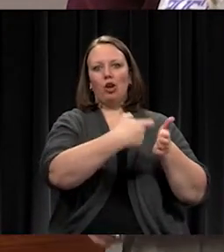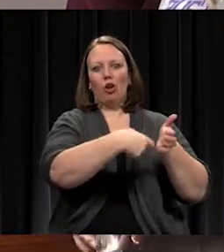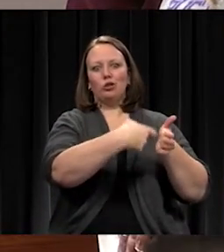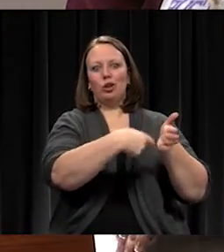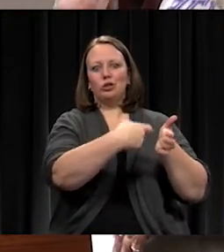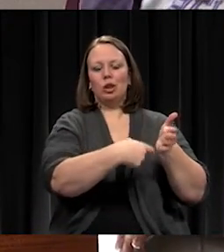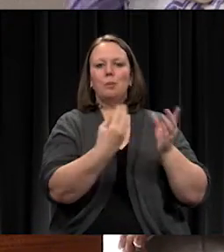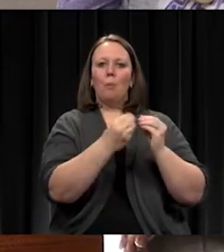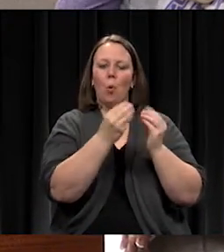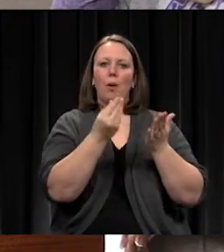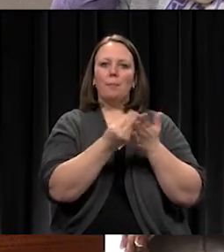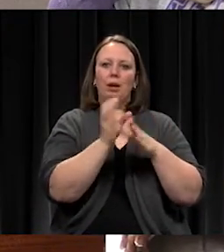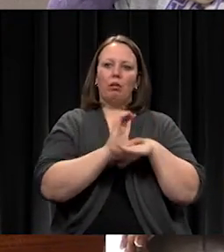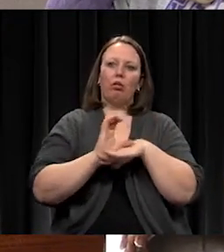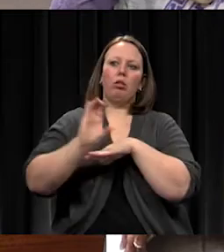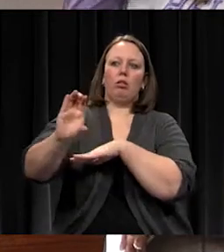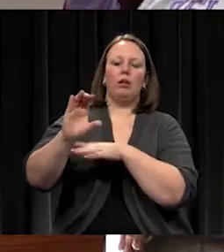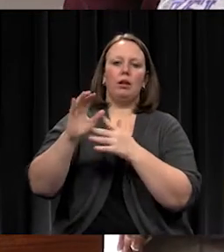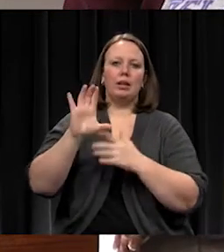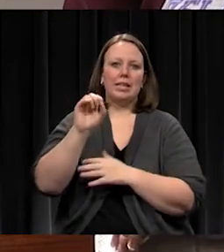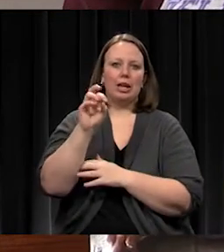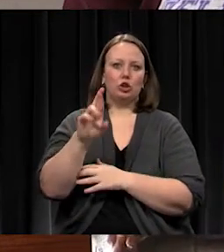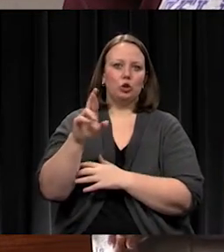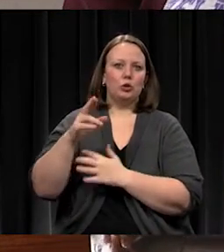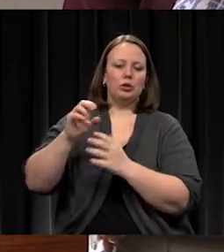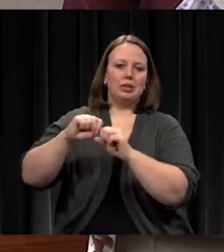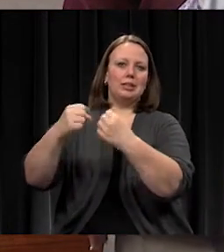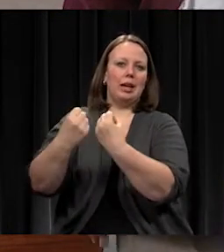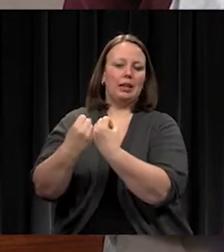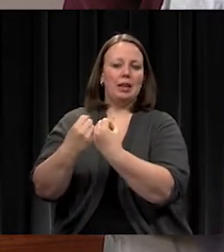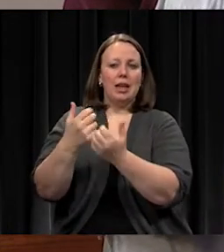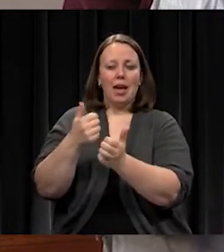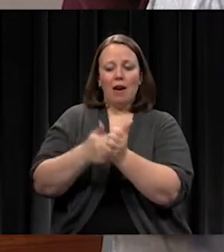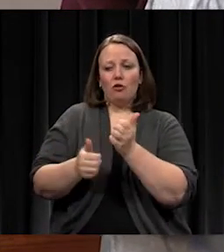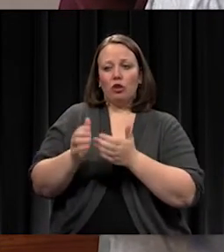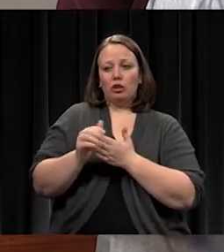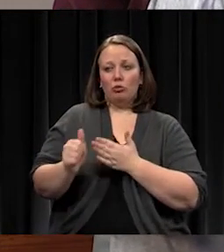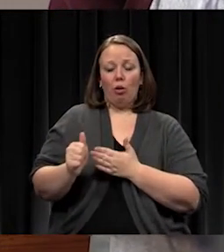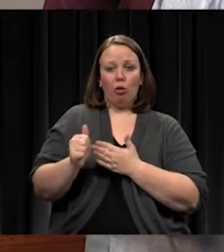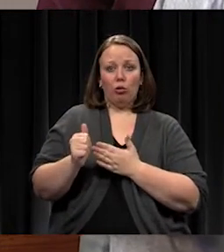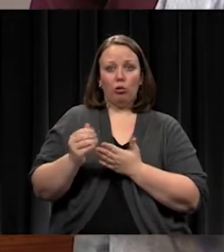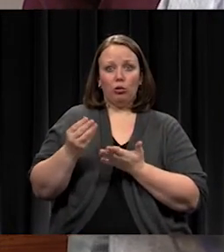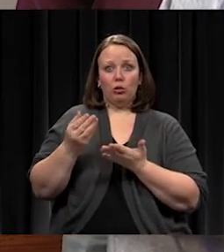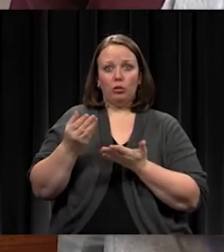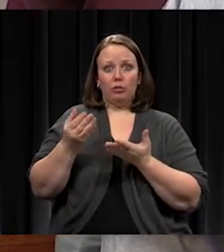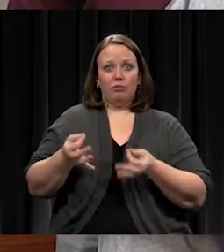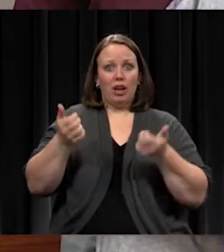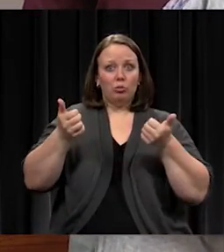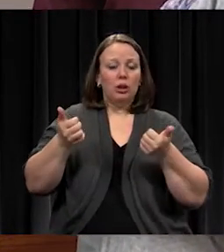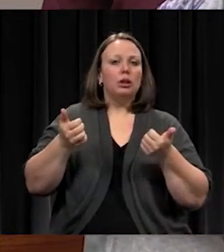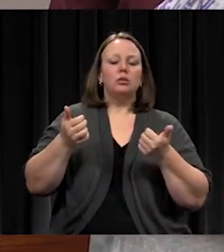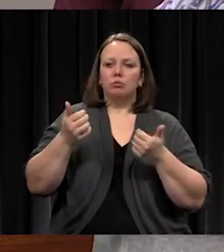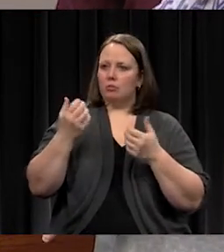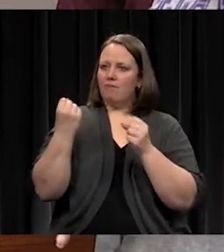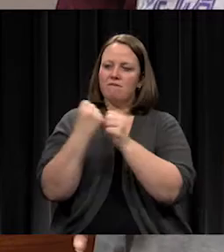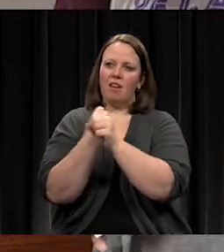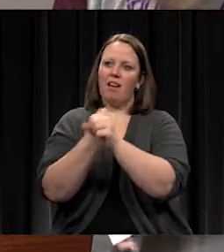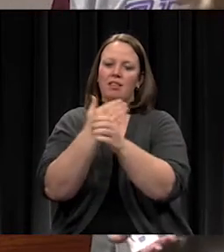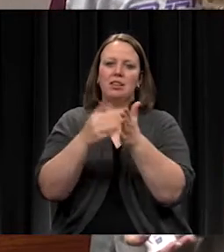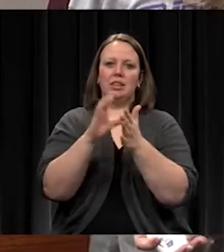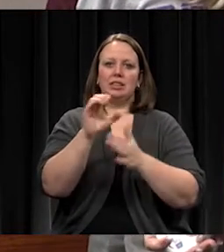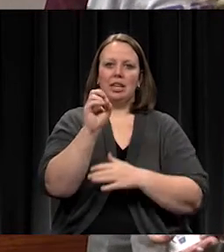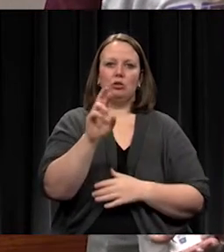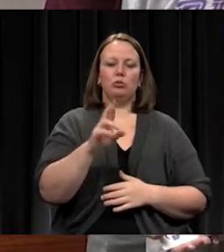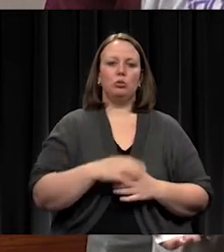With every dollar raised, we fight back. We are funding research for 47 Nobel Prize winners